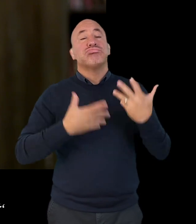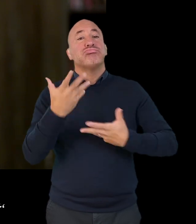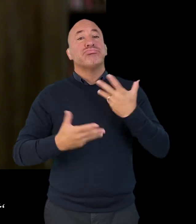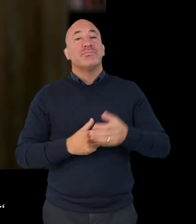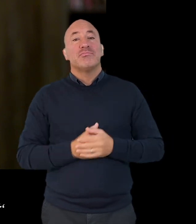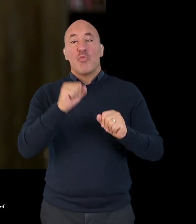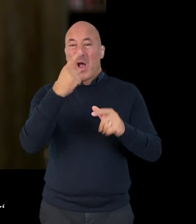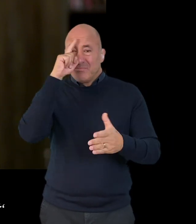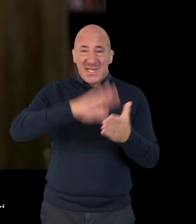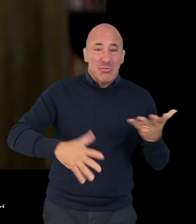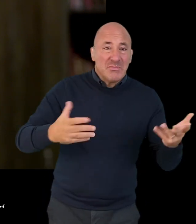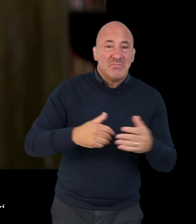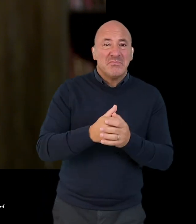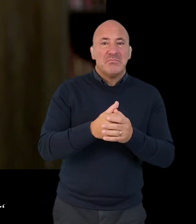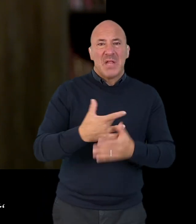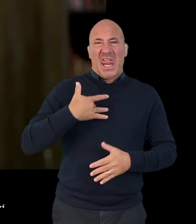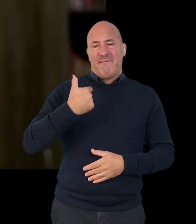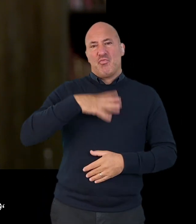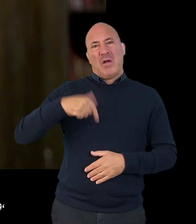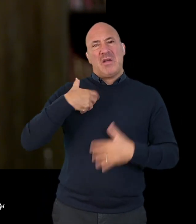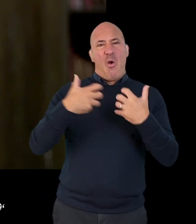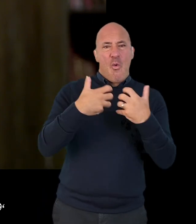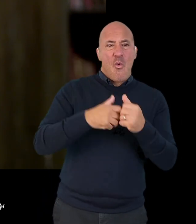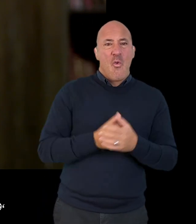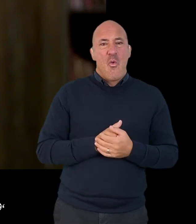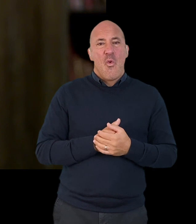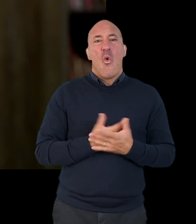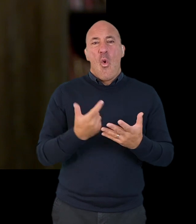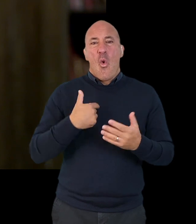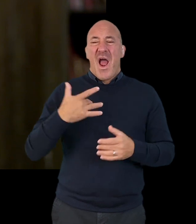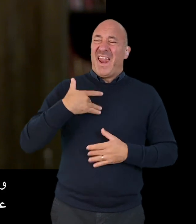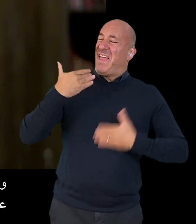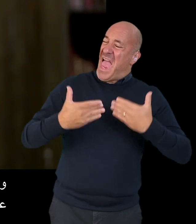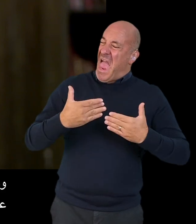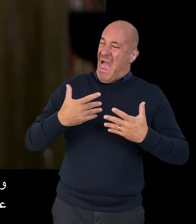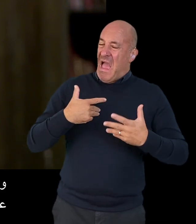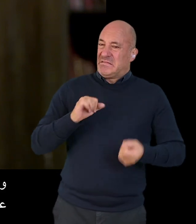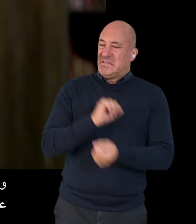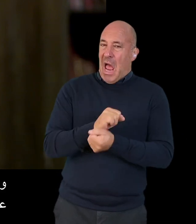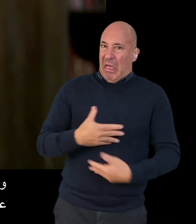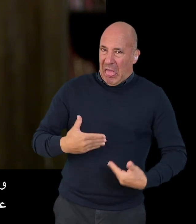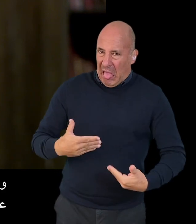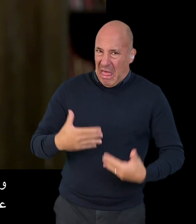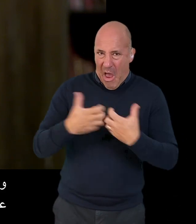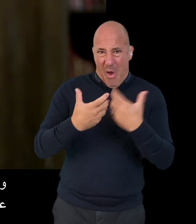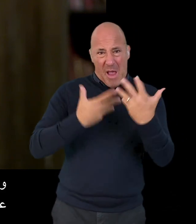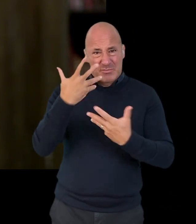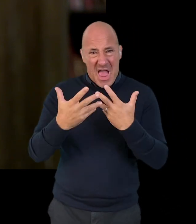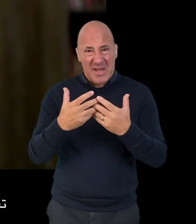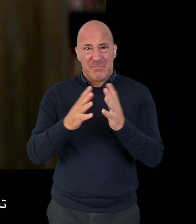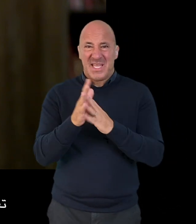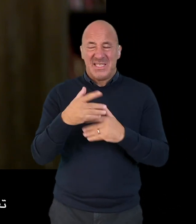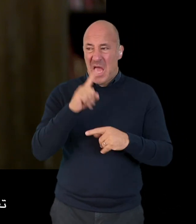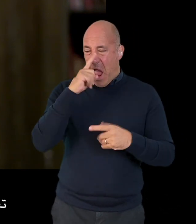everyday life, your experiences, how you want to live, if there are constraints on how you live,